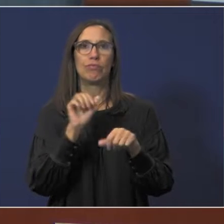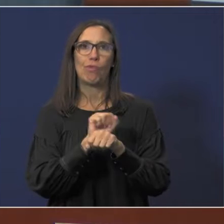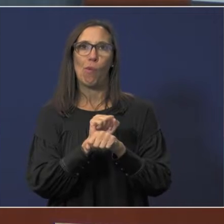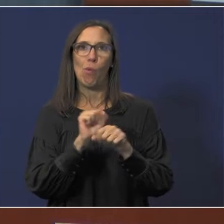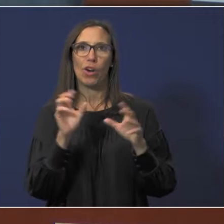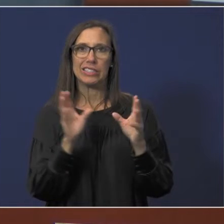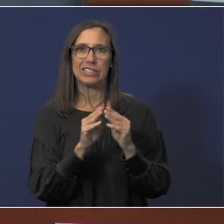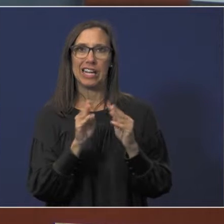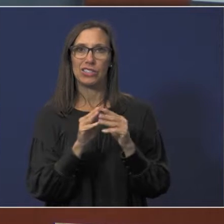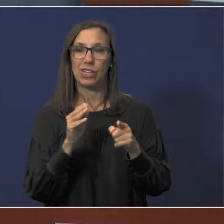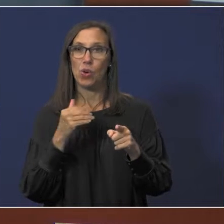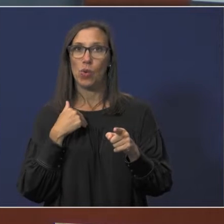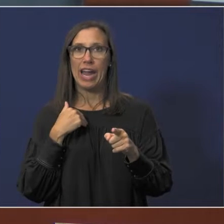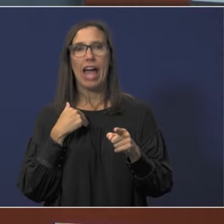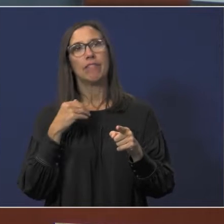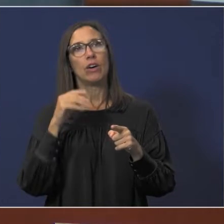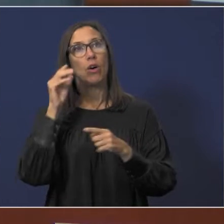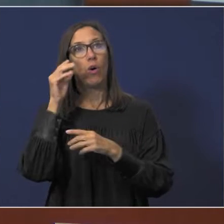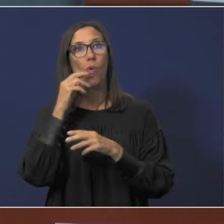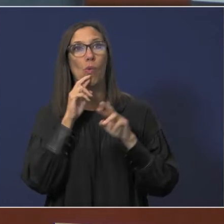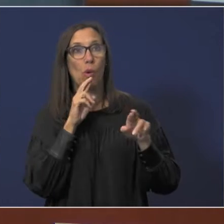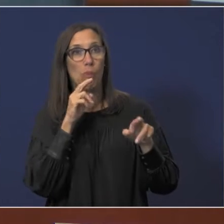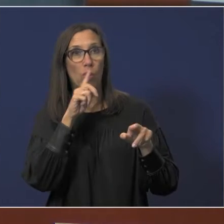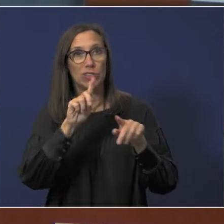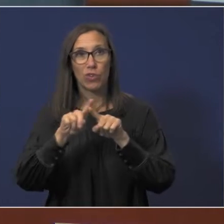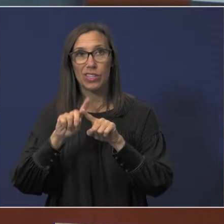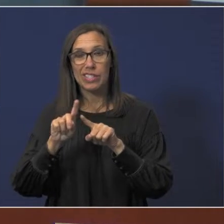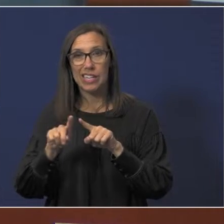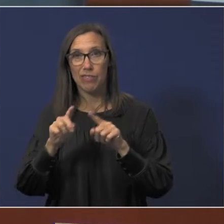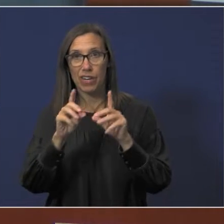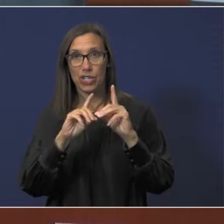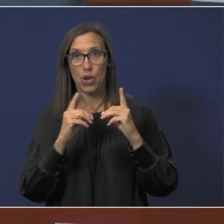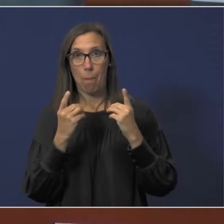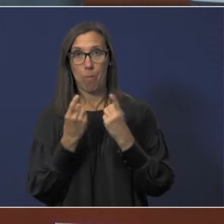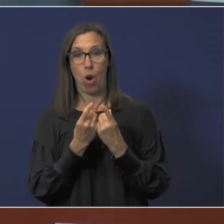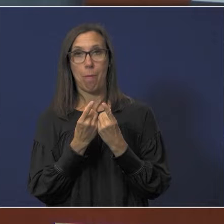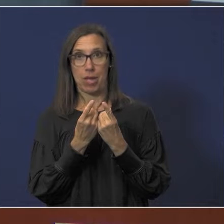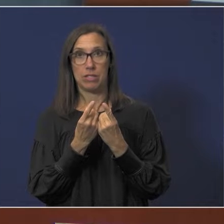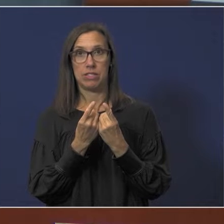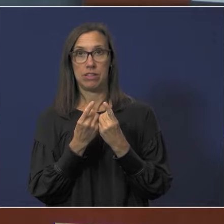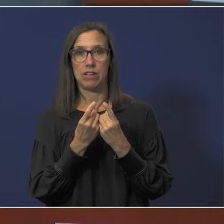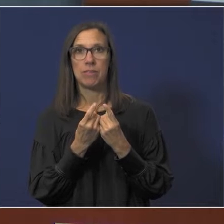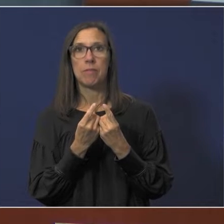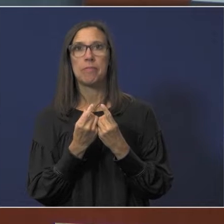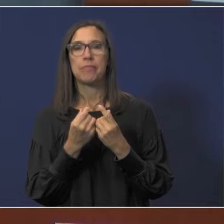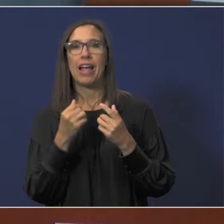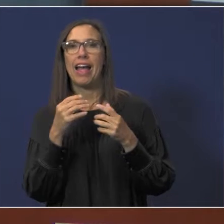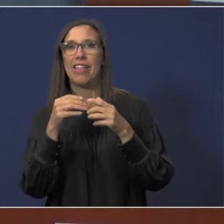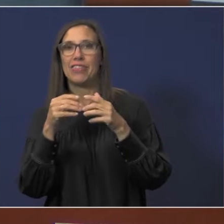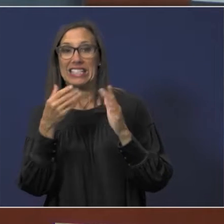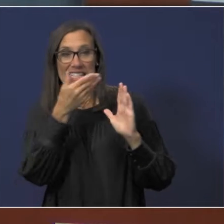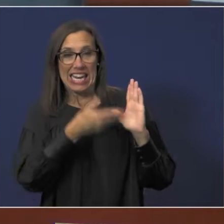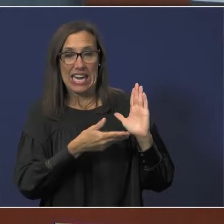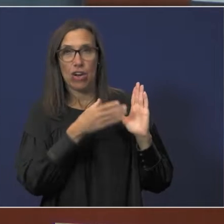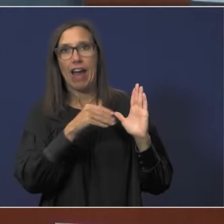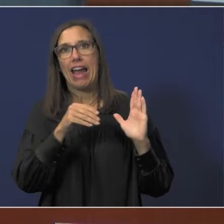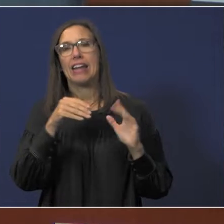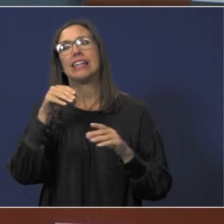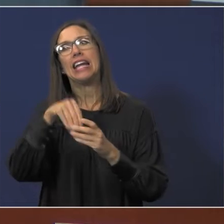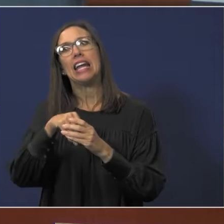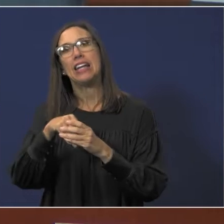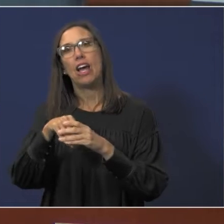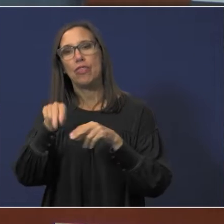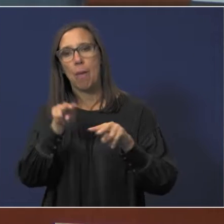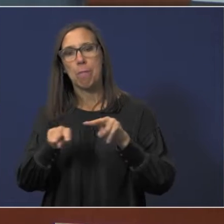administration provides oral reports on various departments in addition to the reports outlined in the district's board monitoring system.